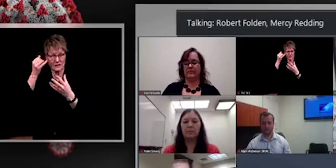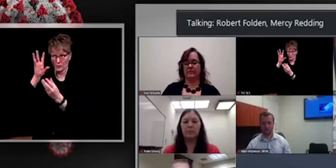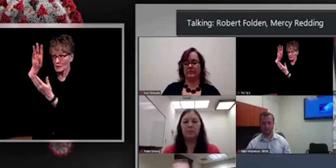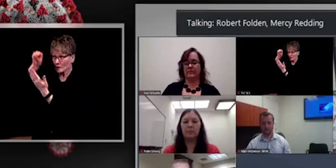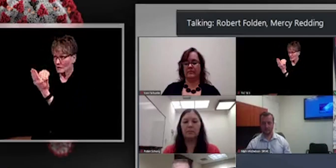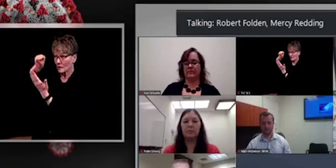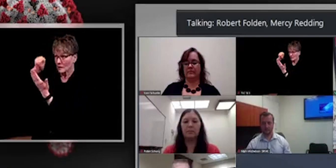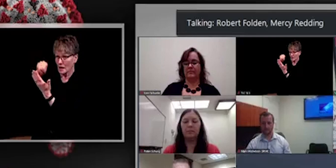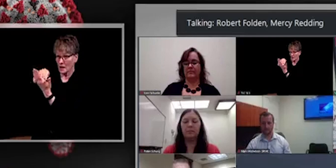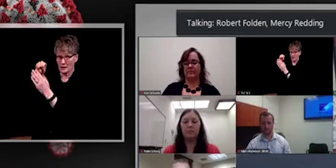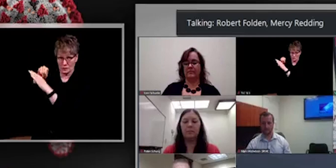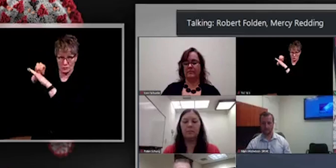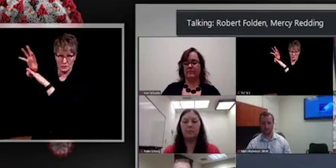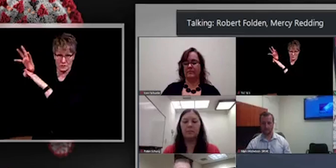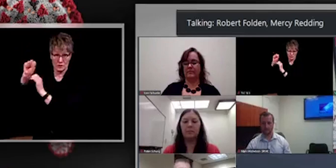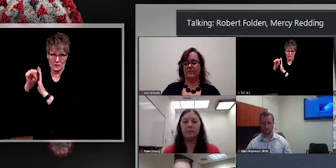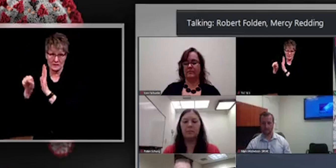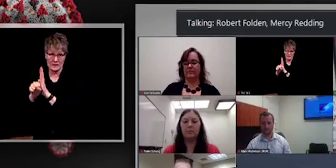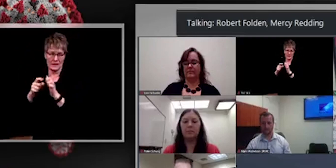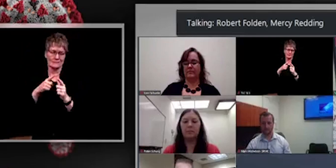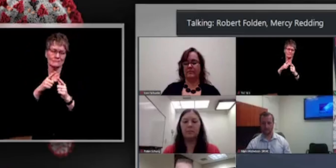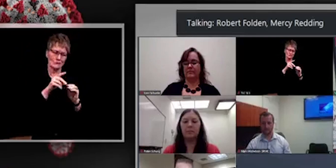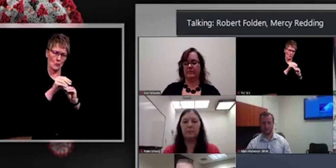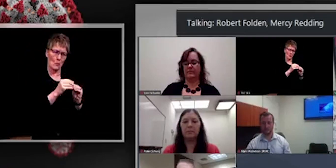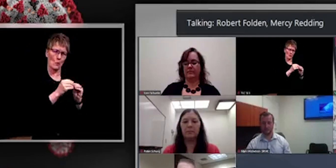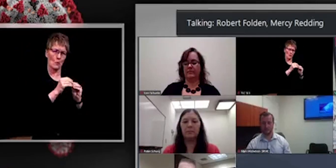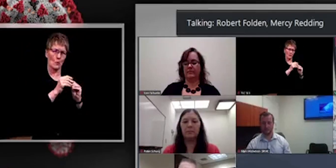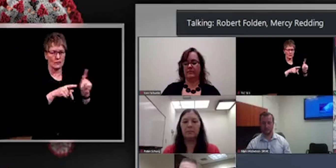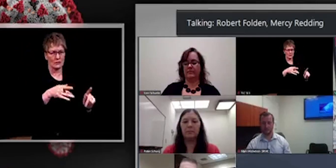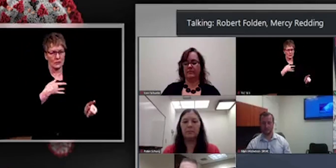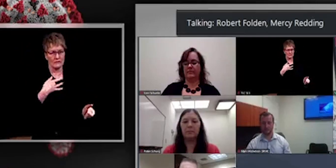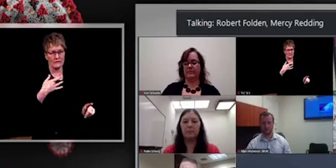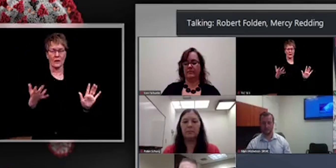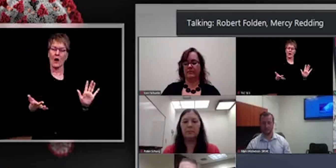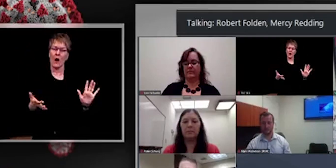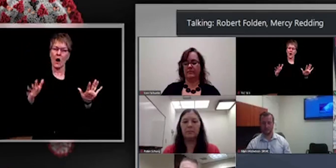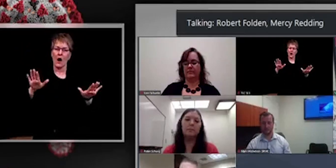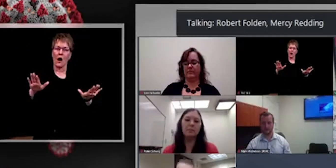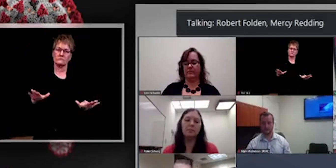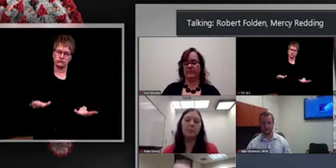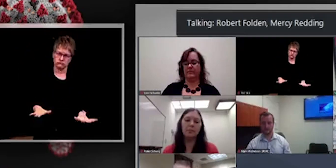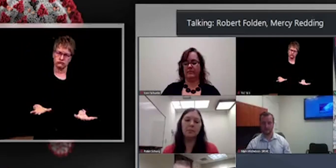calmness that, that there's additional capability there when needed.